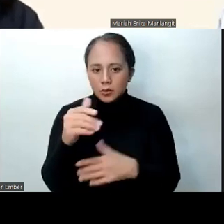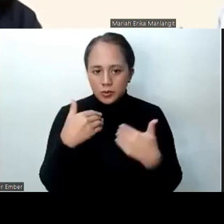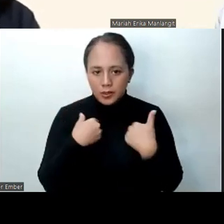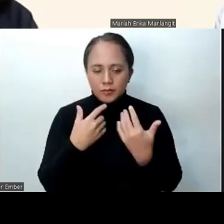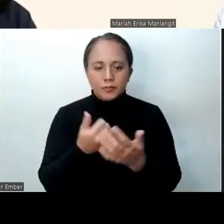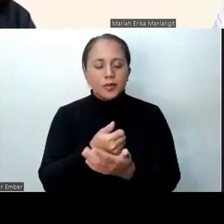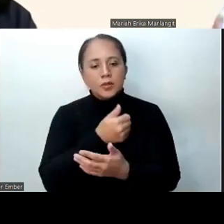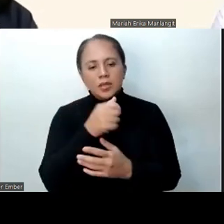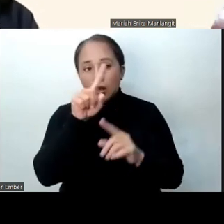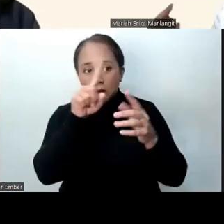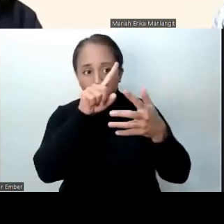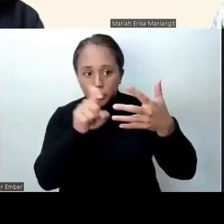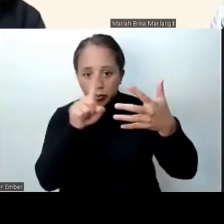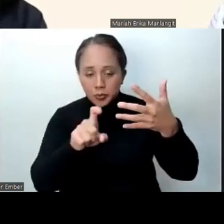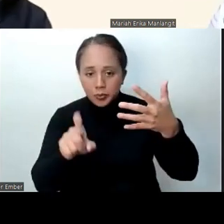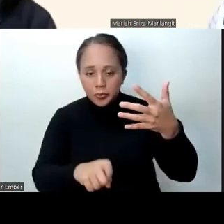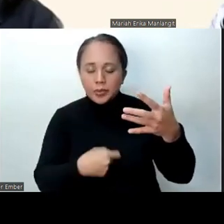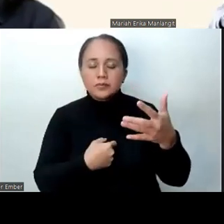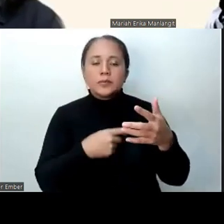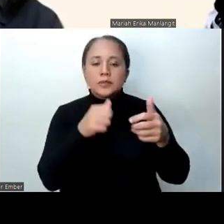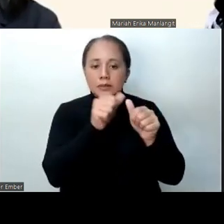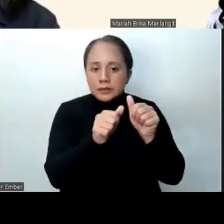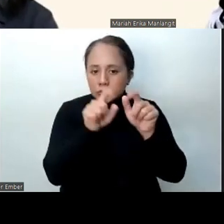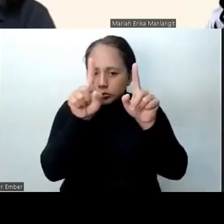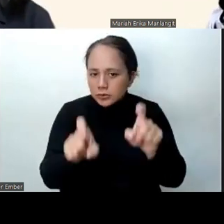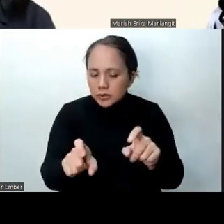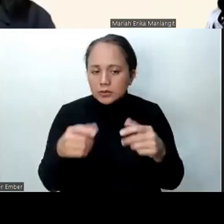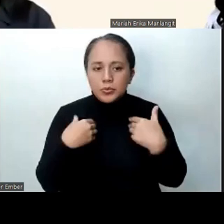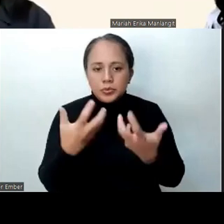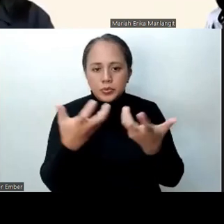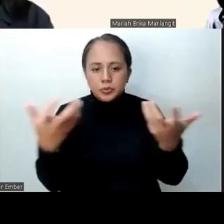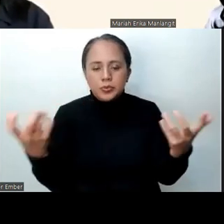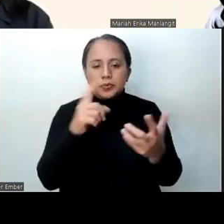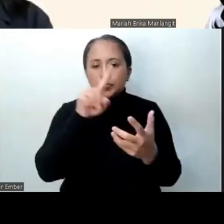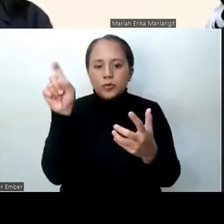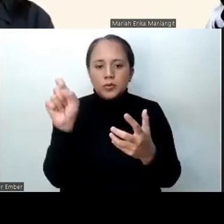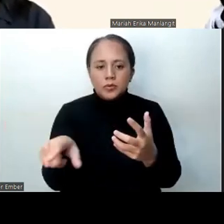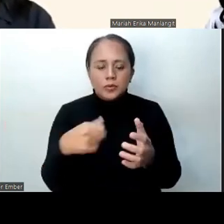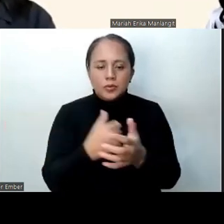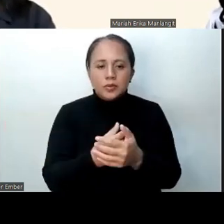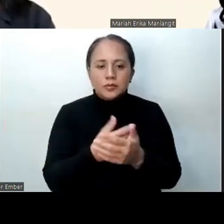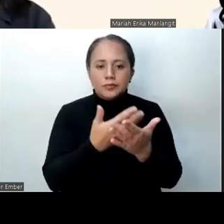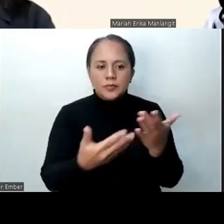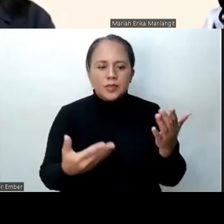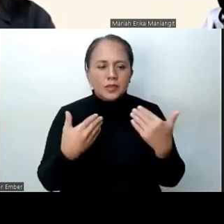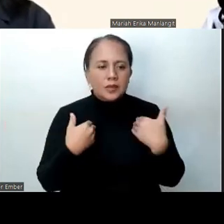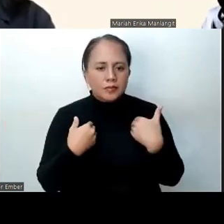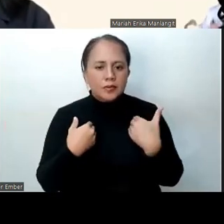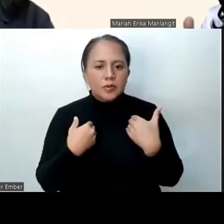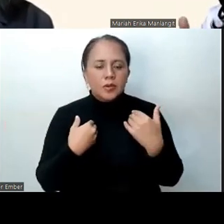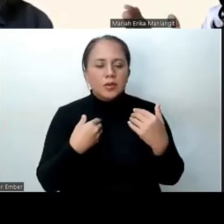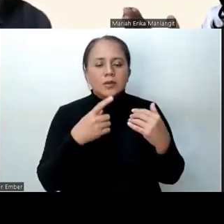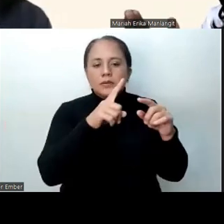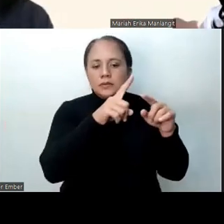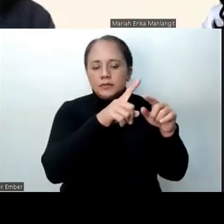those questionnaires, for each test, you would divide the questions and the items, the test items, according to